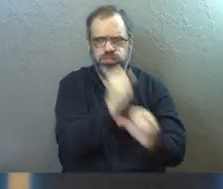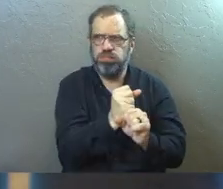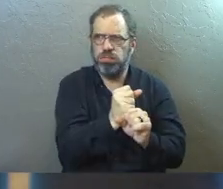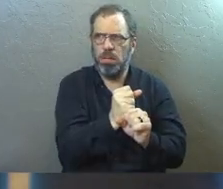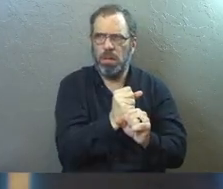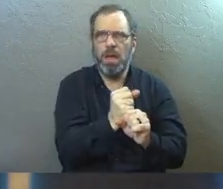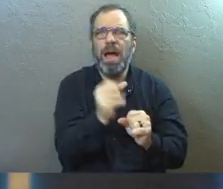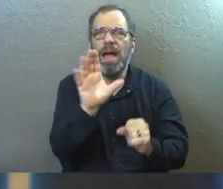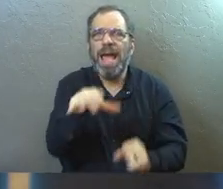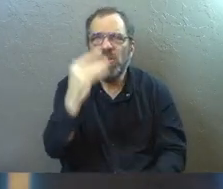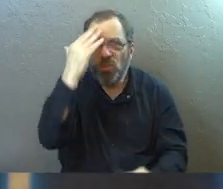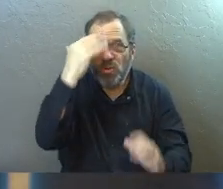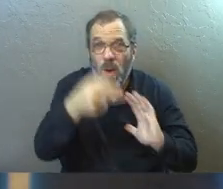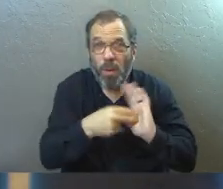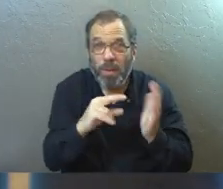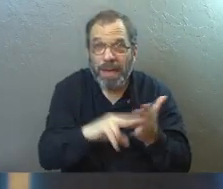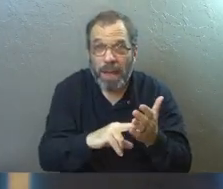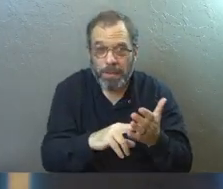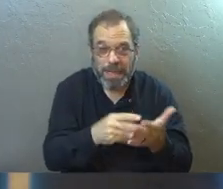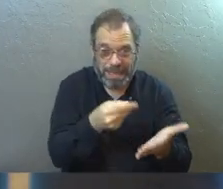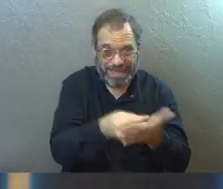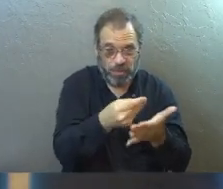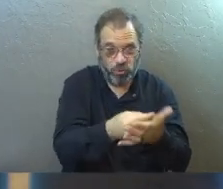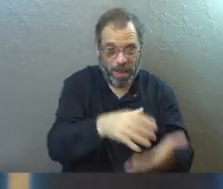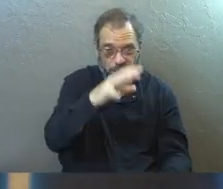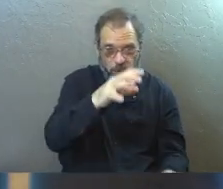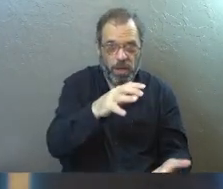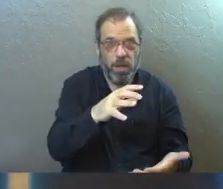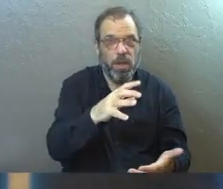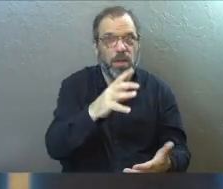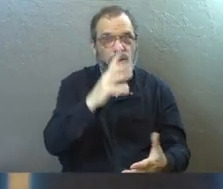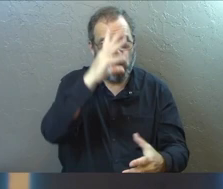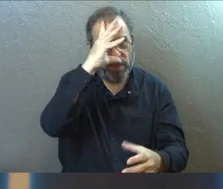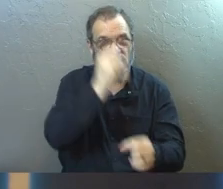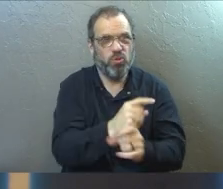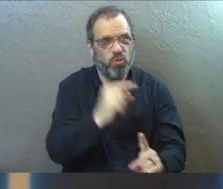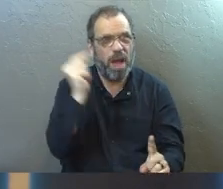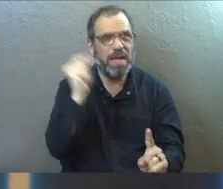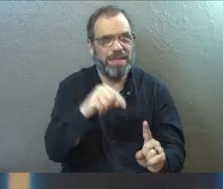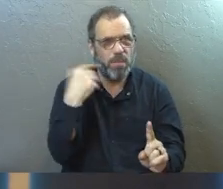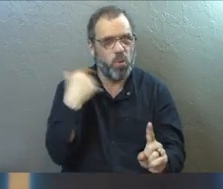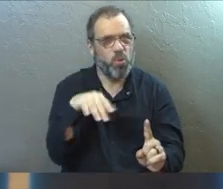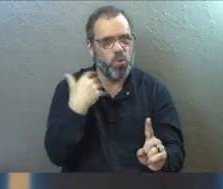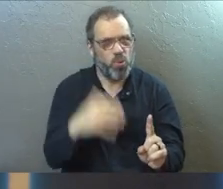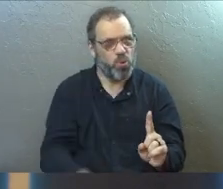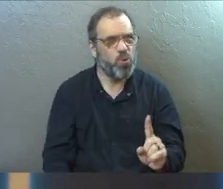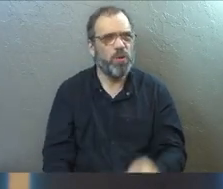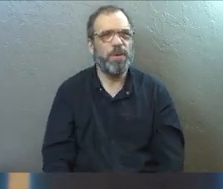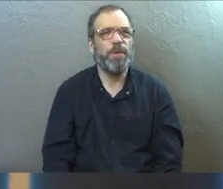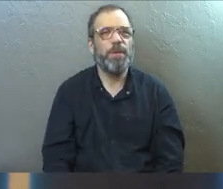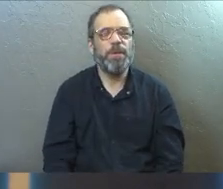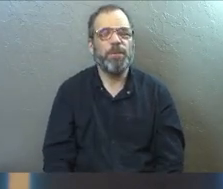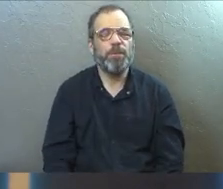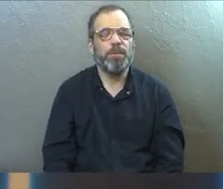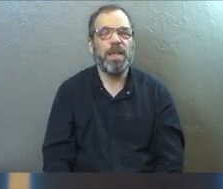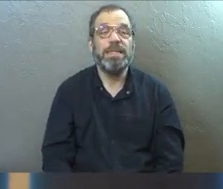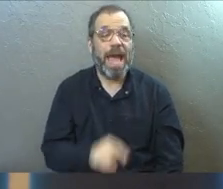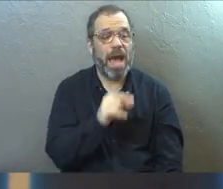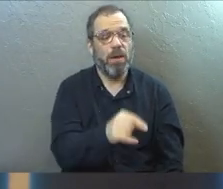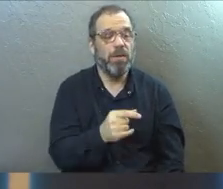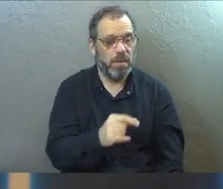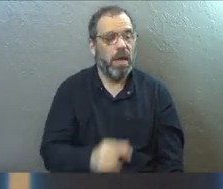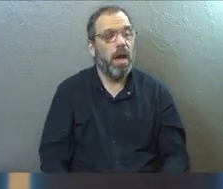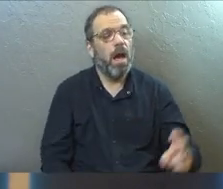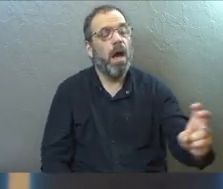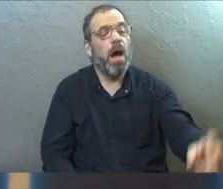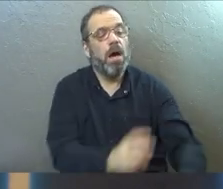many of you know that the treasurer is very trusted? The treasurer is very trusted. Now, he traveled